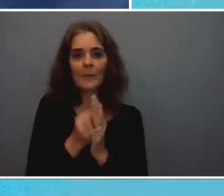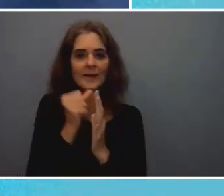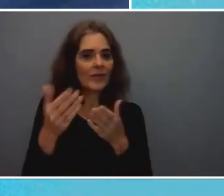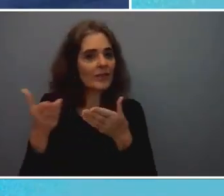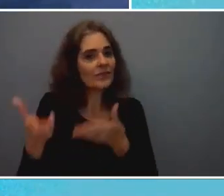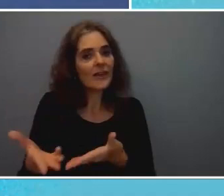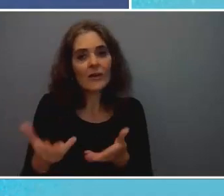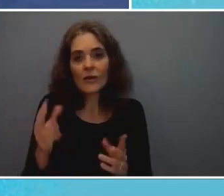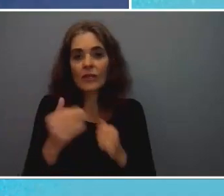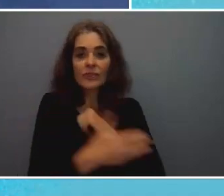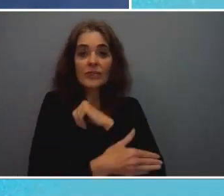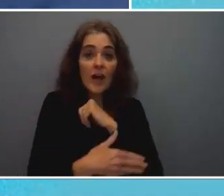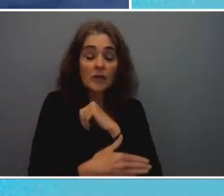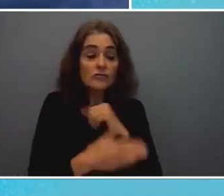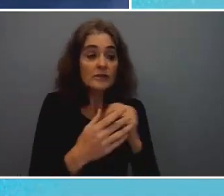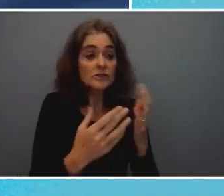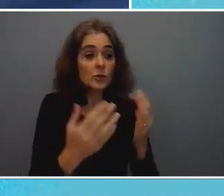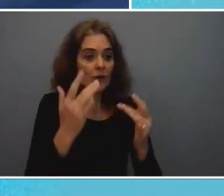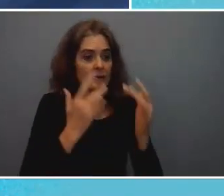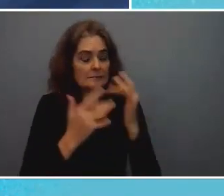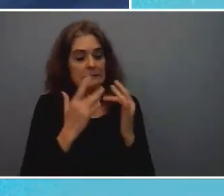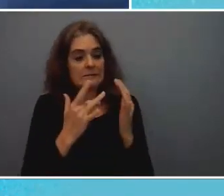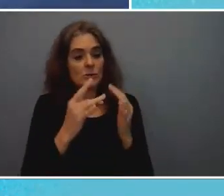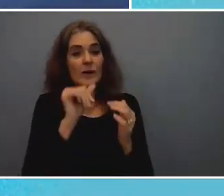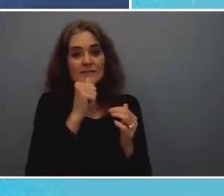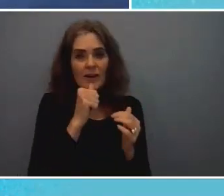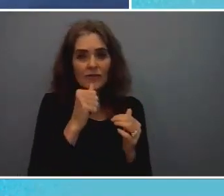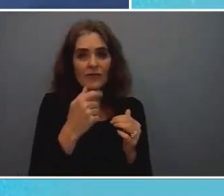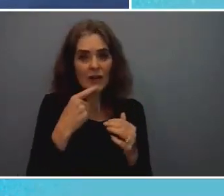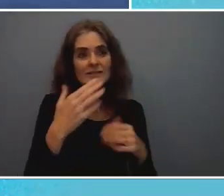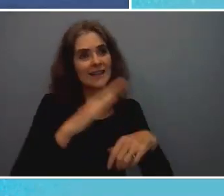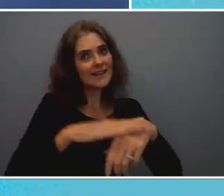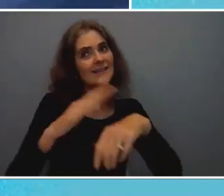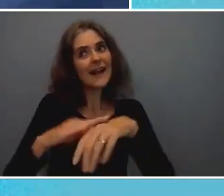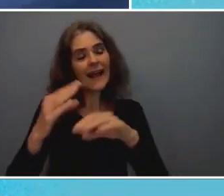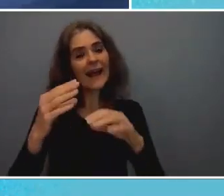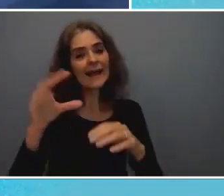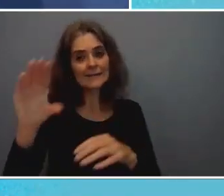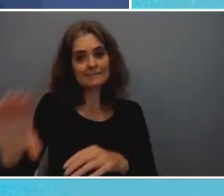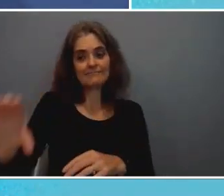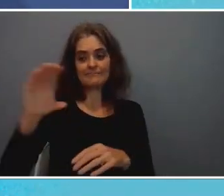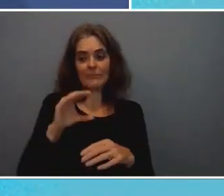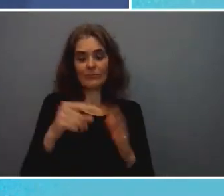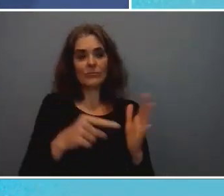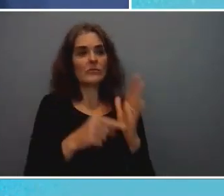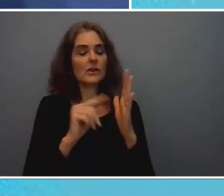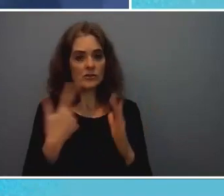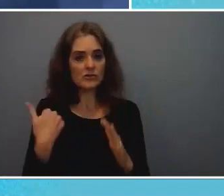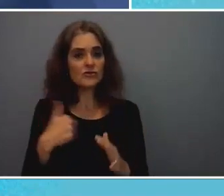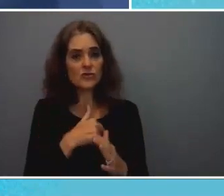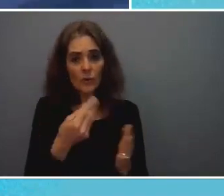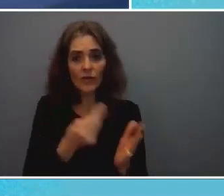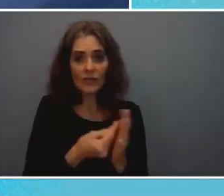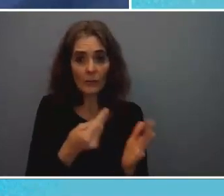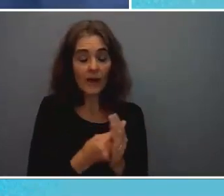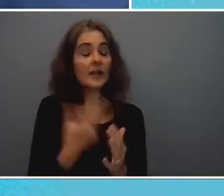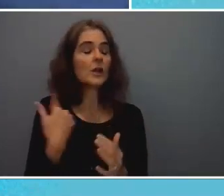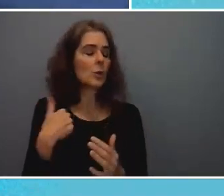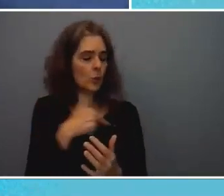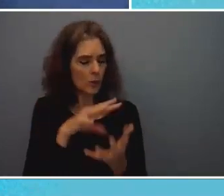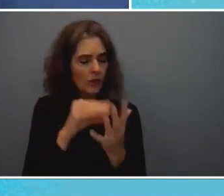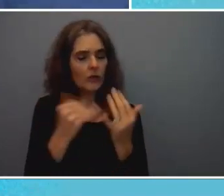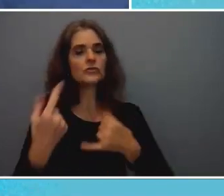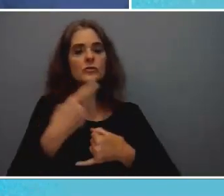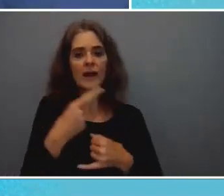saying show us the money um because in some cases they may disappear we're going to hear later today from the ambassadors from mozambique